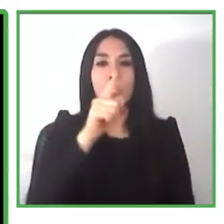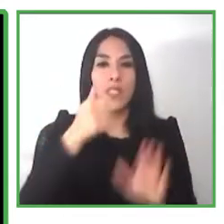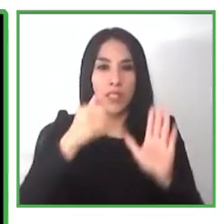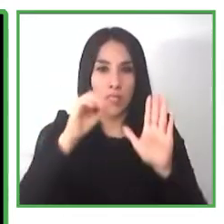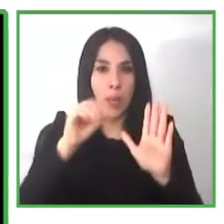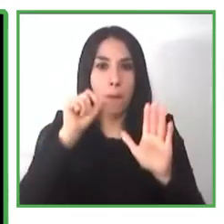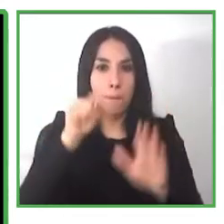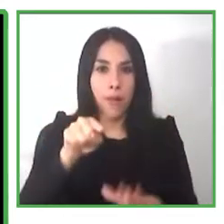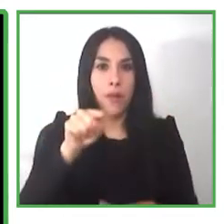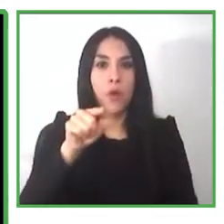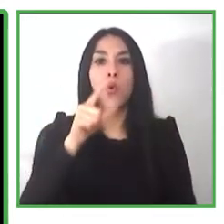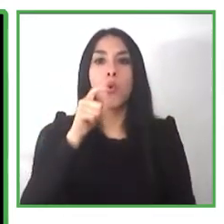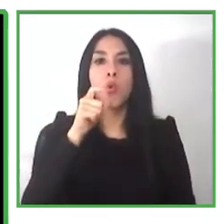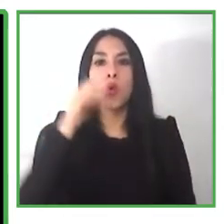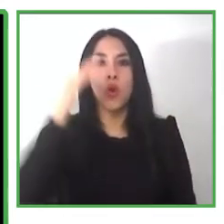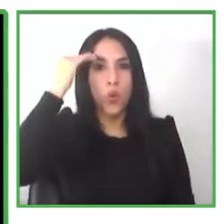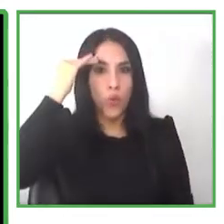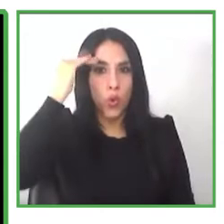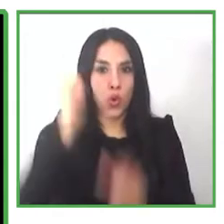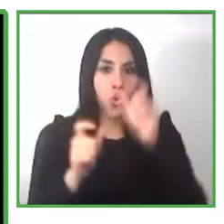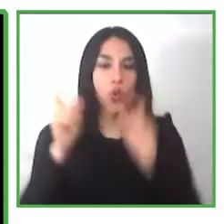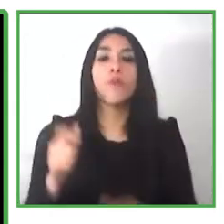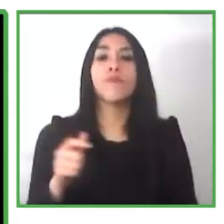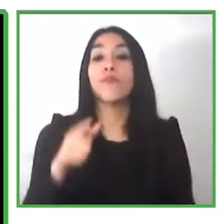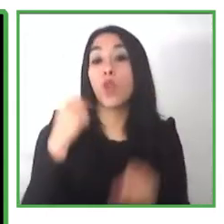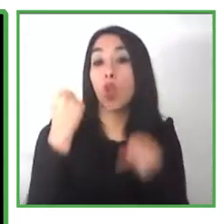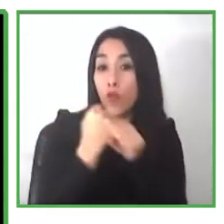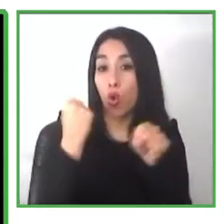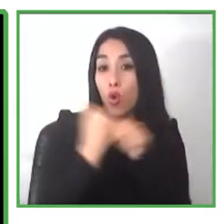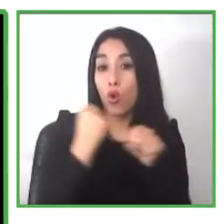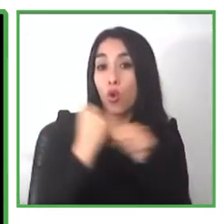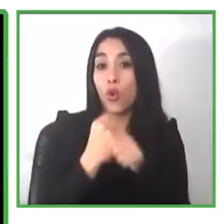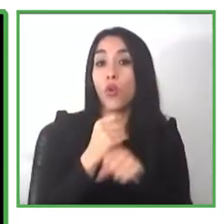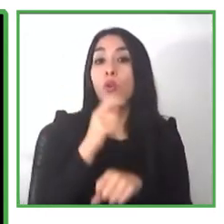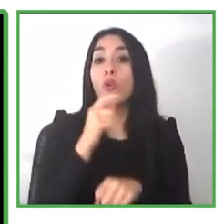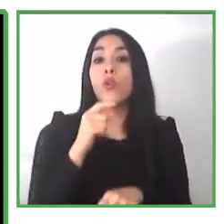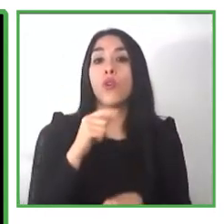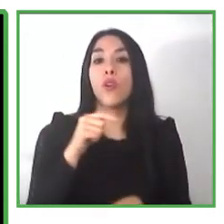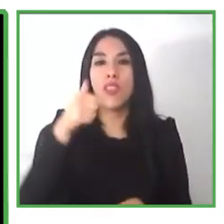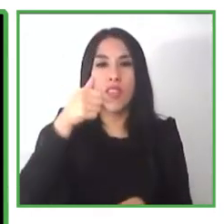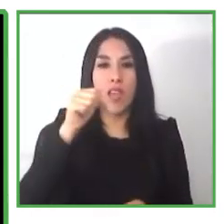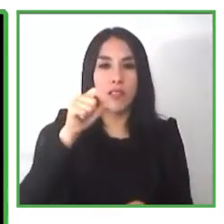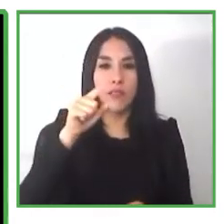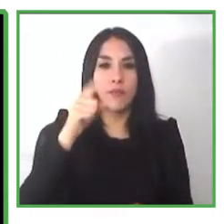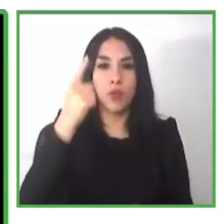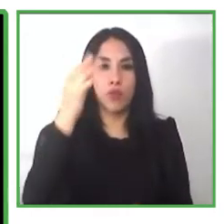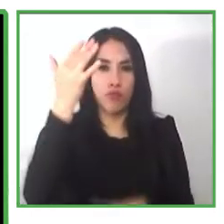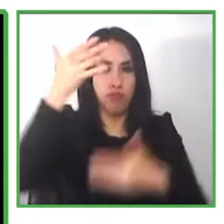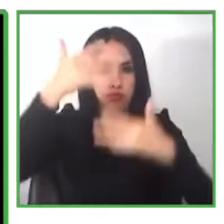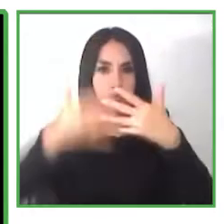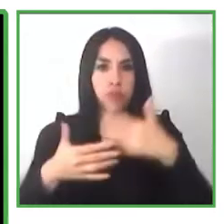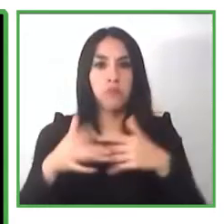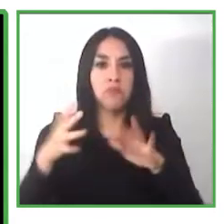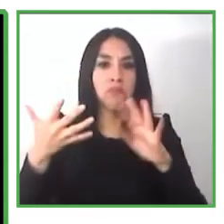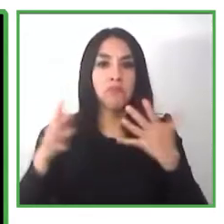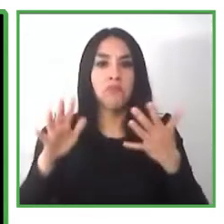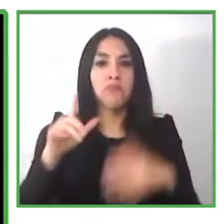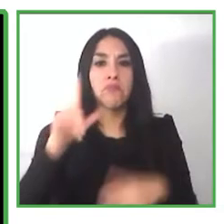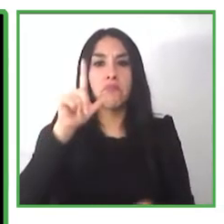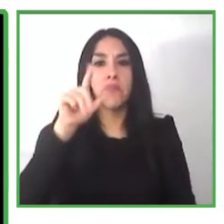in ireland is unacceptably high at 76.6 that's 6 above the european average